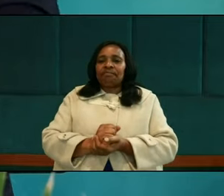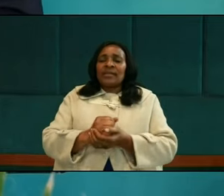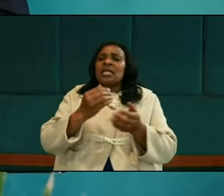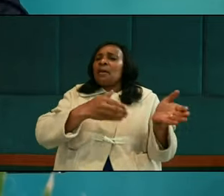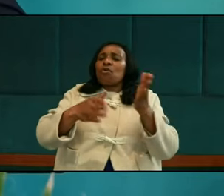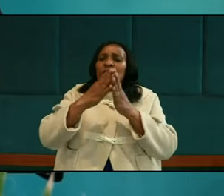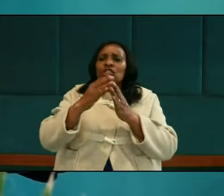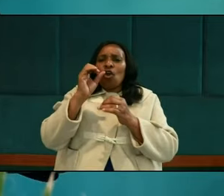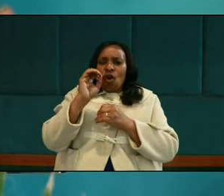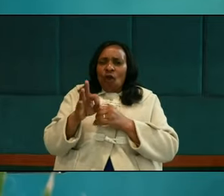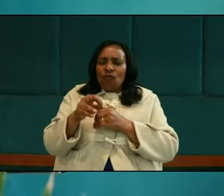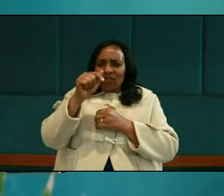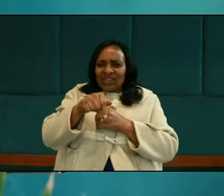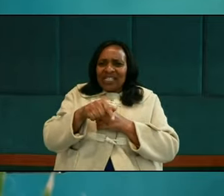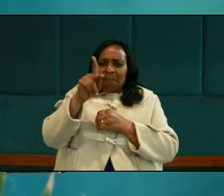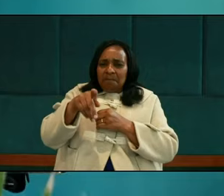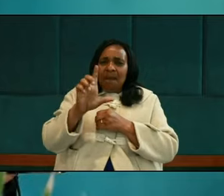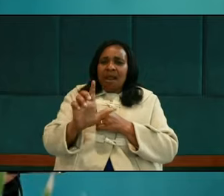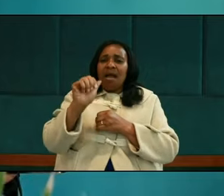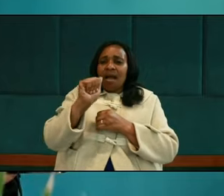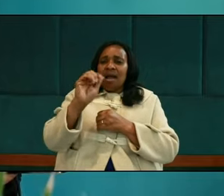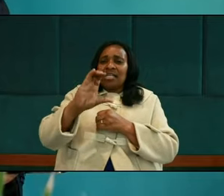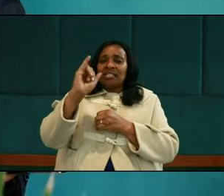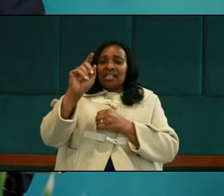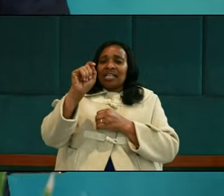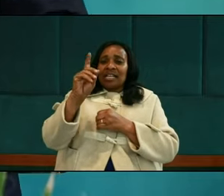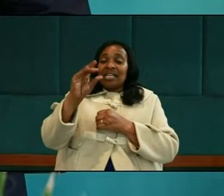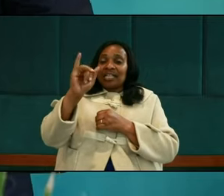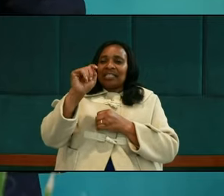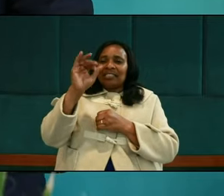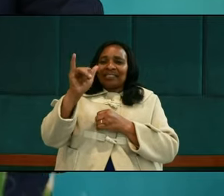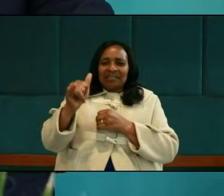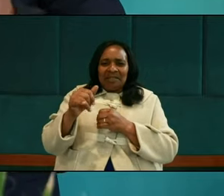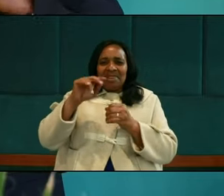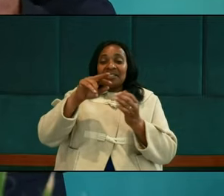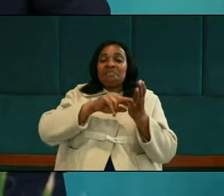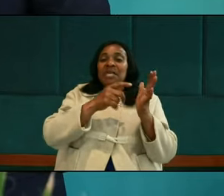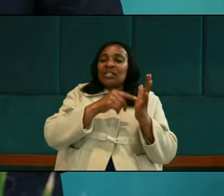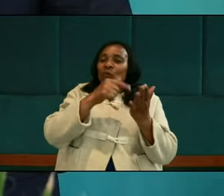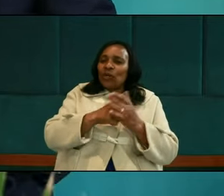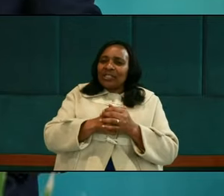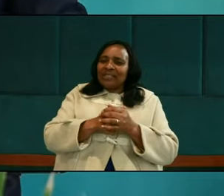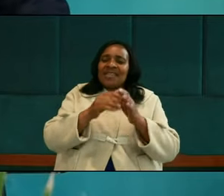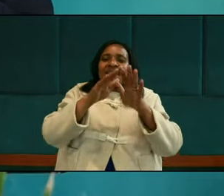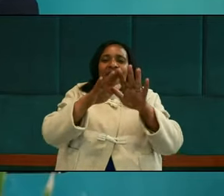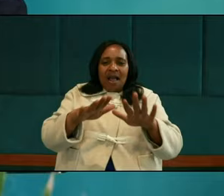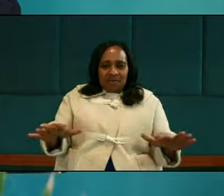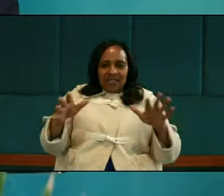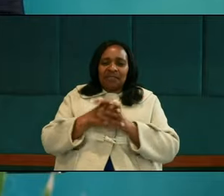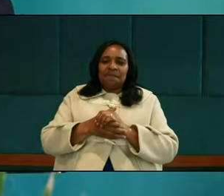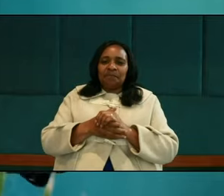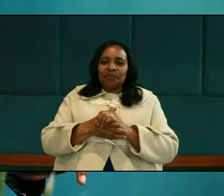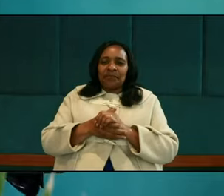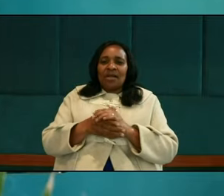Priority of placidity. I remind you that that word simply means calmness or